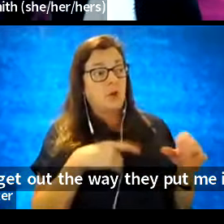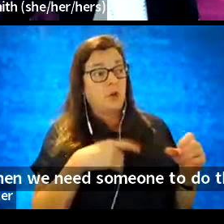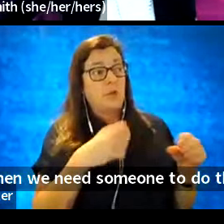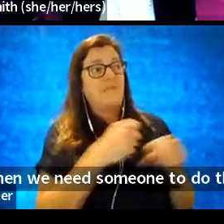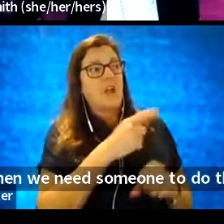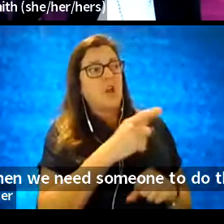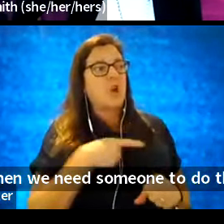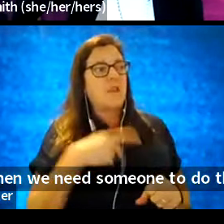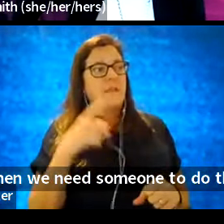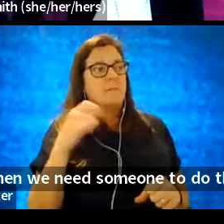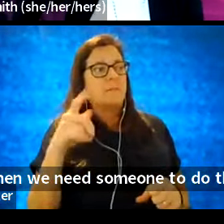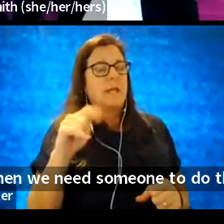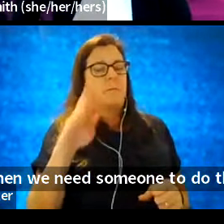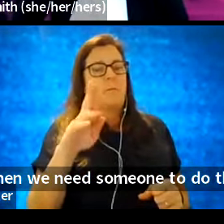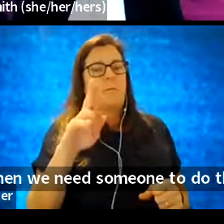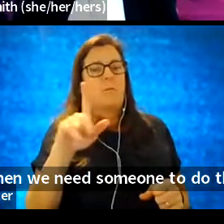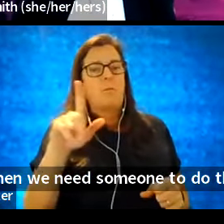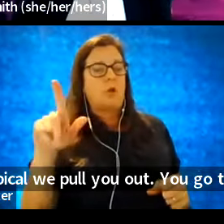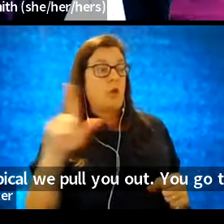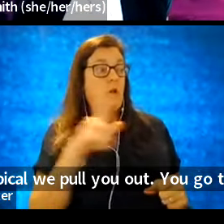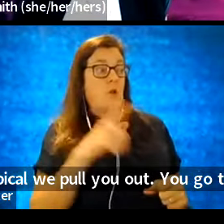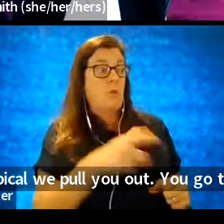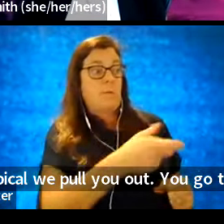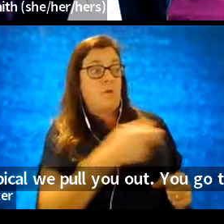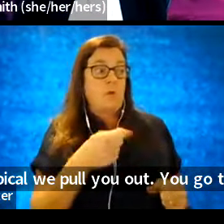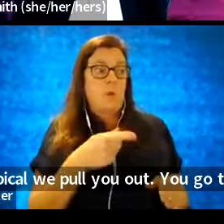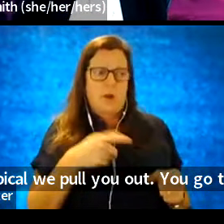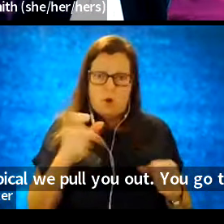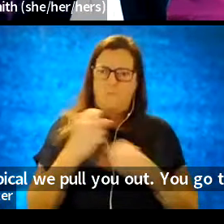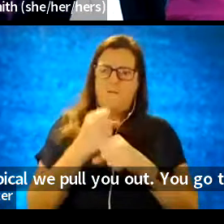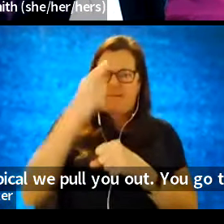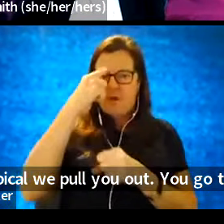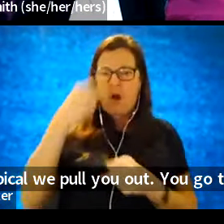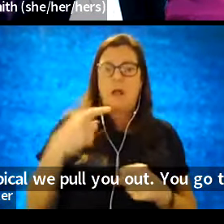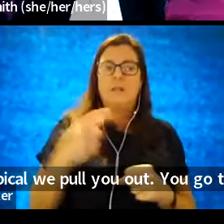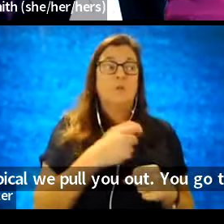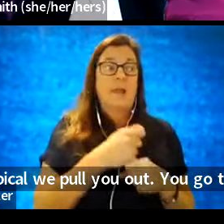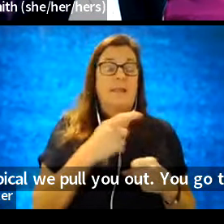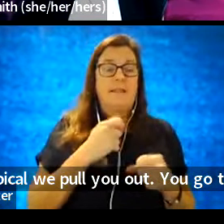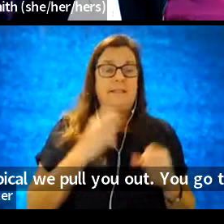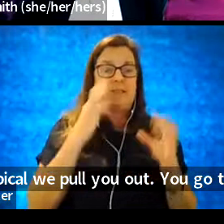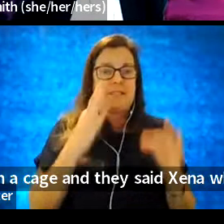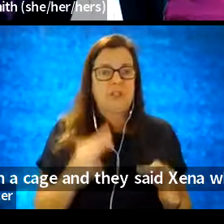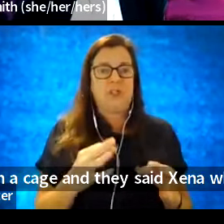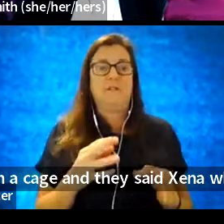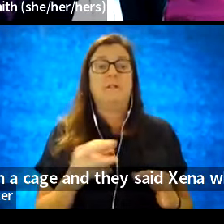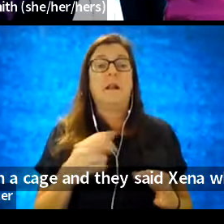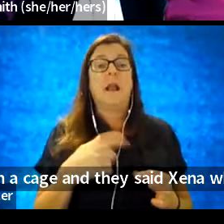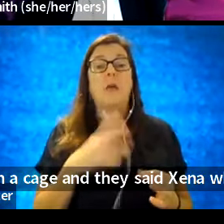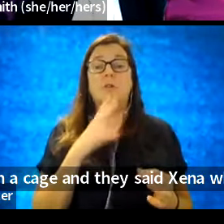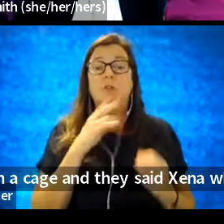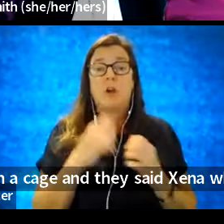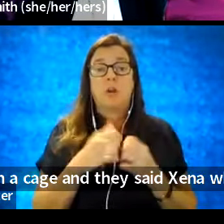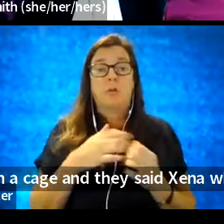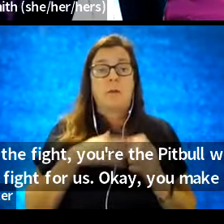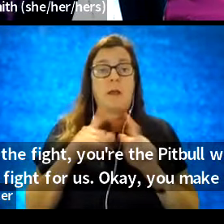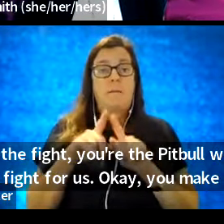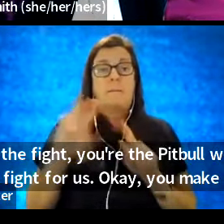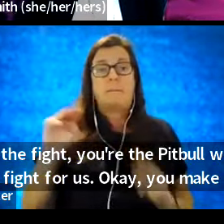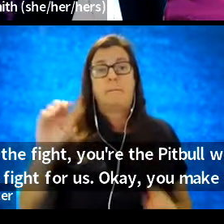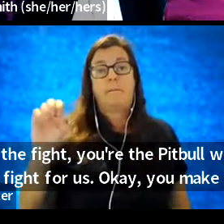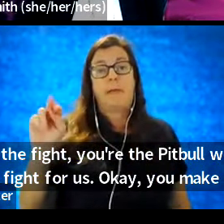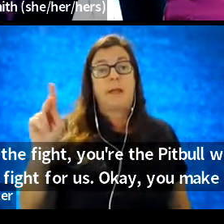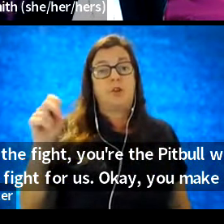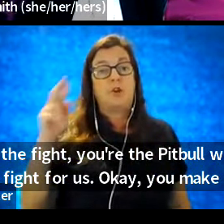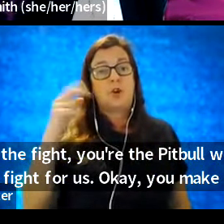pit bull. We pull you out, and you go do the fight for us, okay? You make the decisions. And I was talking to my mentor the other night, and she